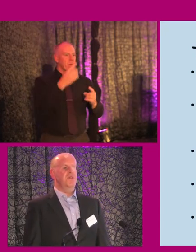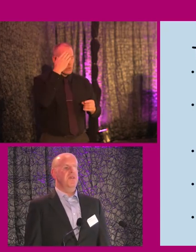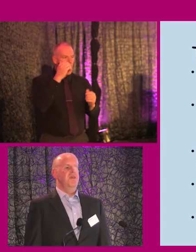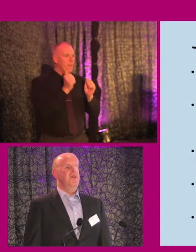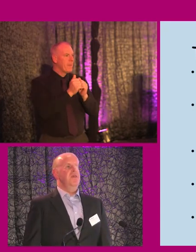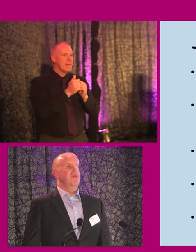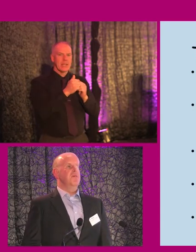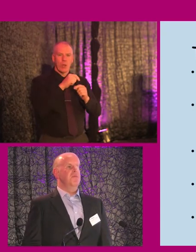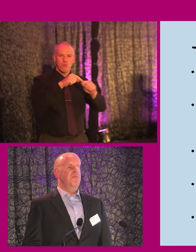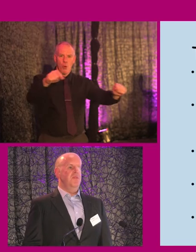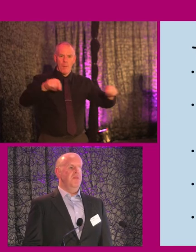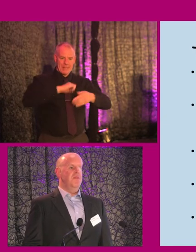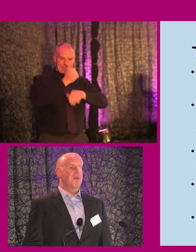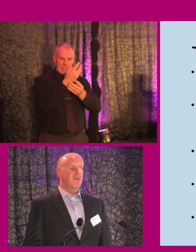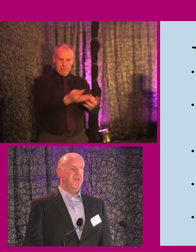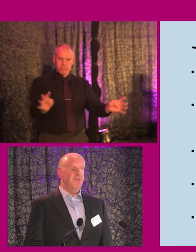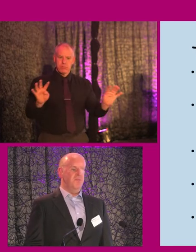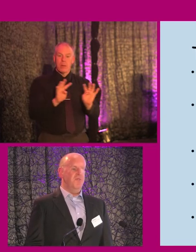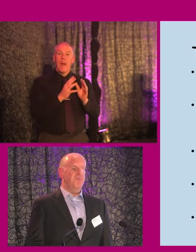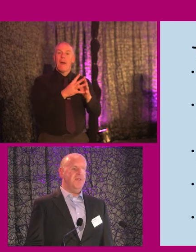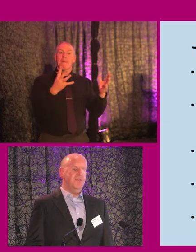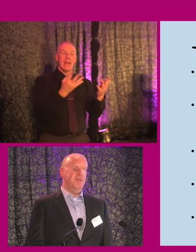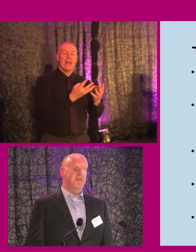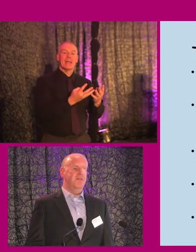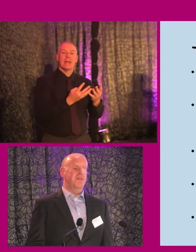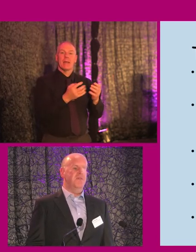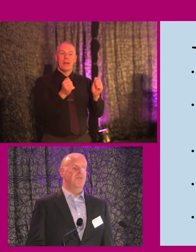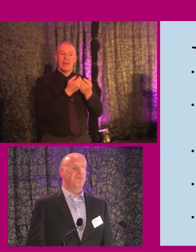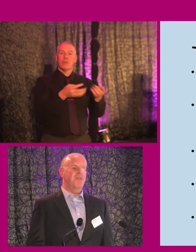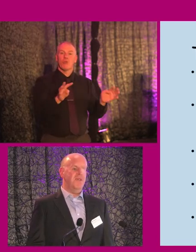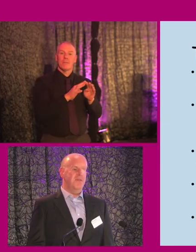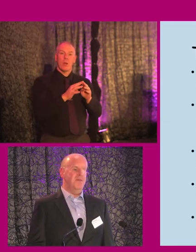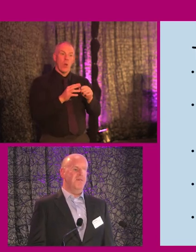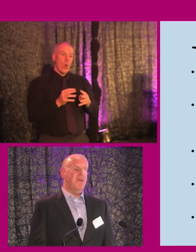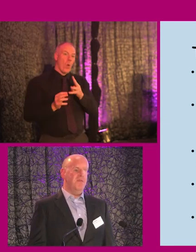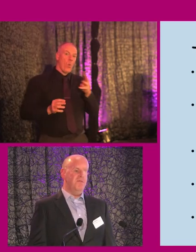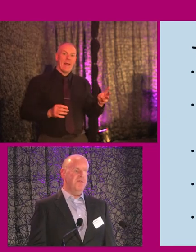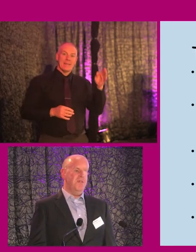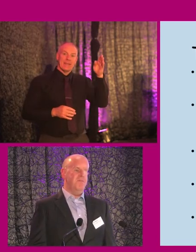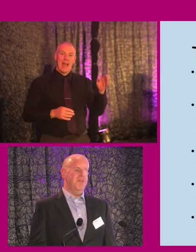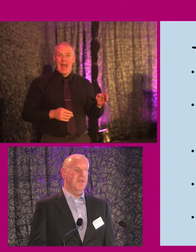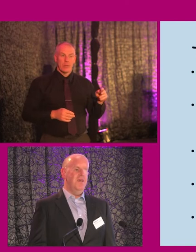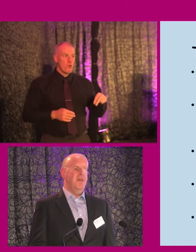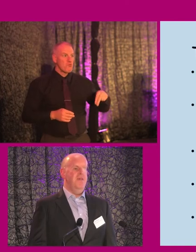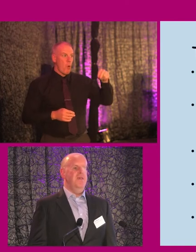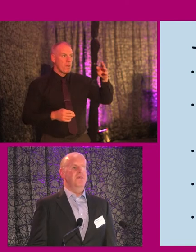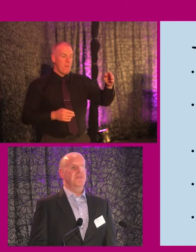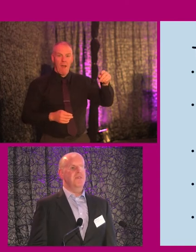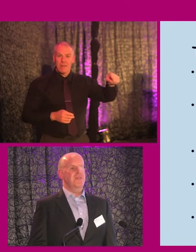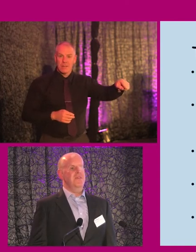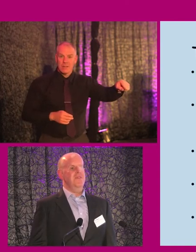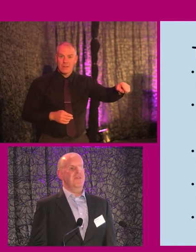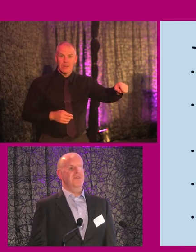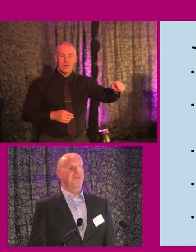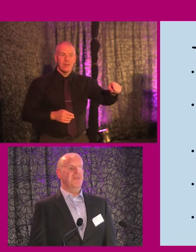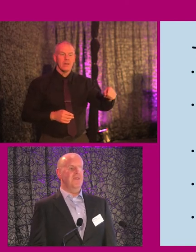knows that, you know, the large meeting rooms from the west side, near the north end of every floor in the building. know, it's these